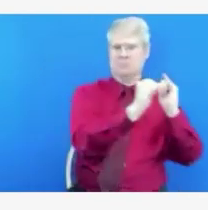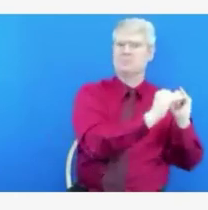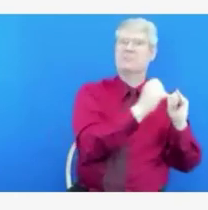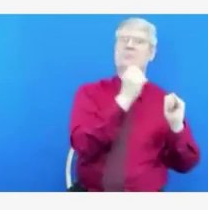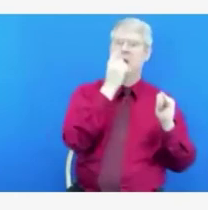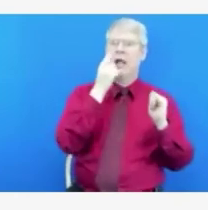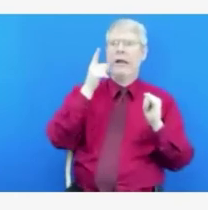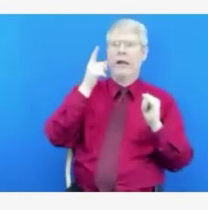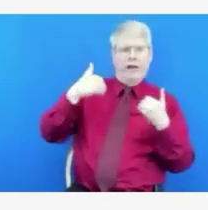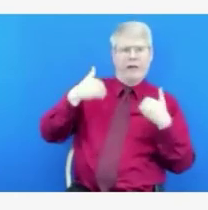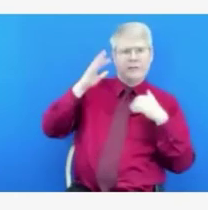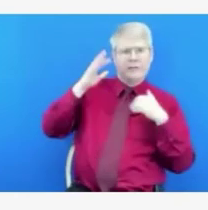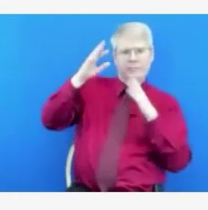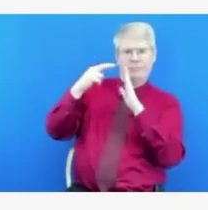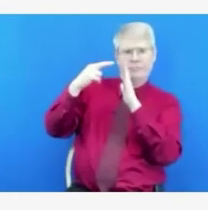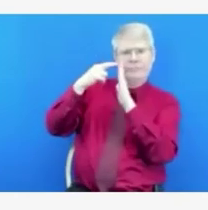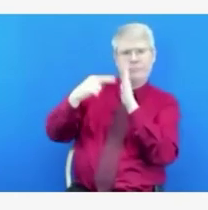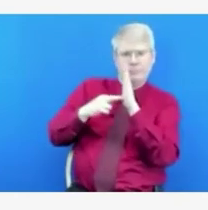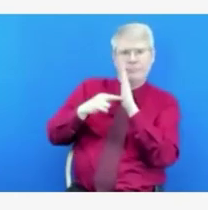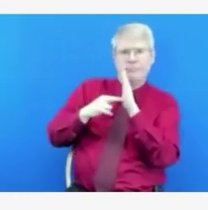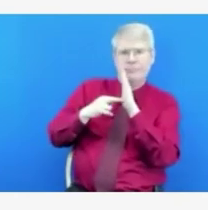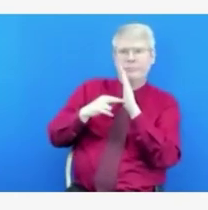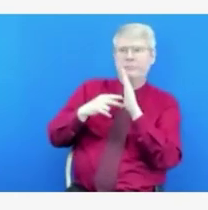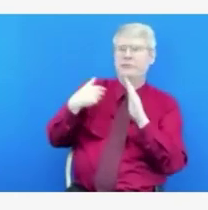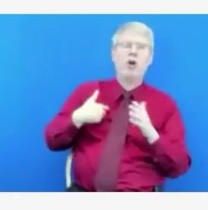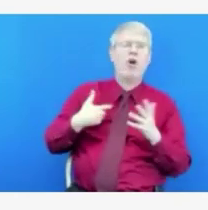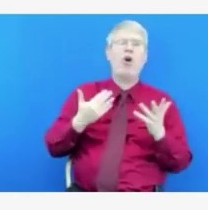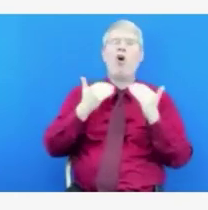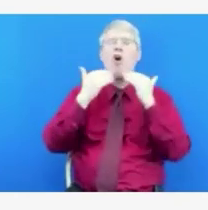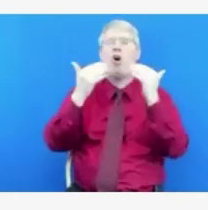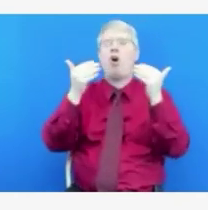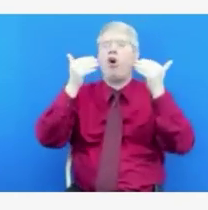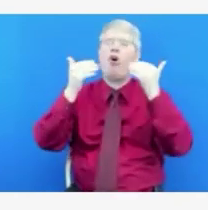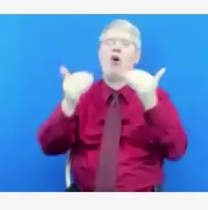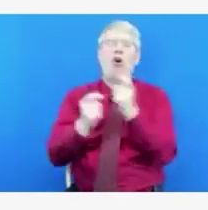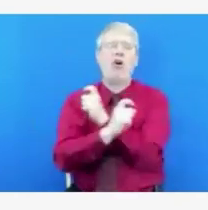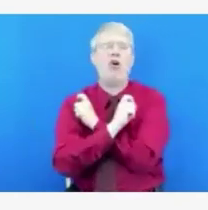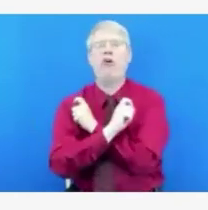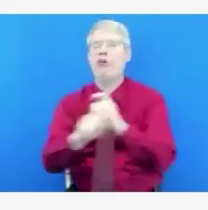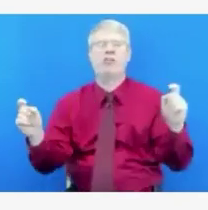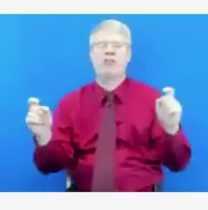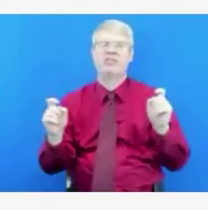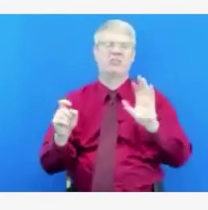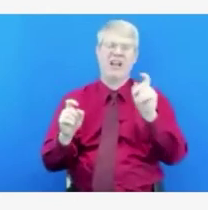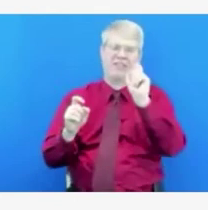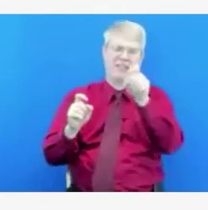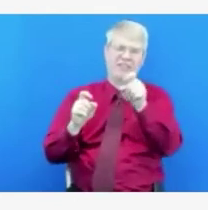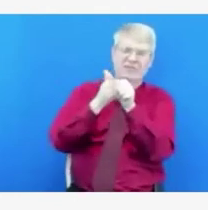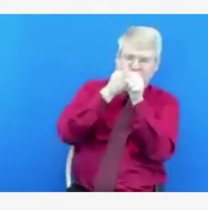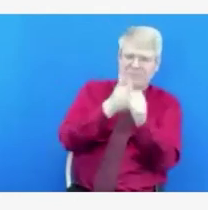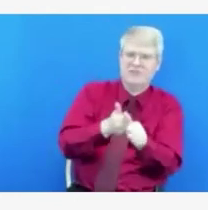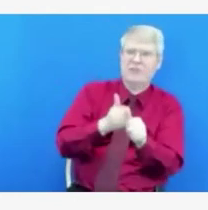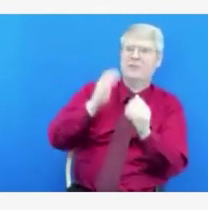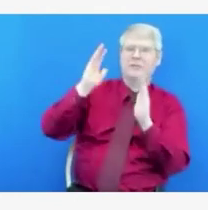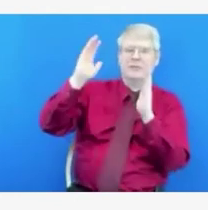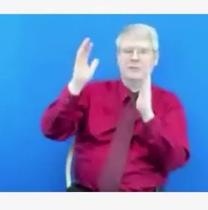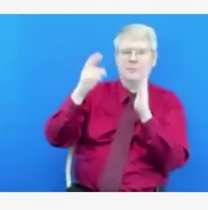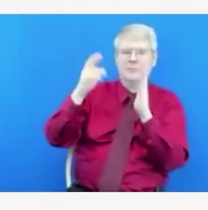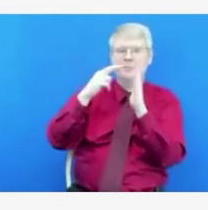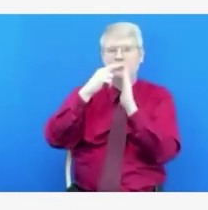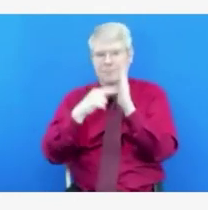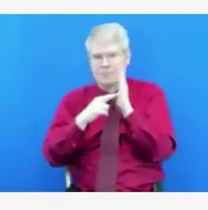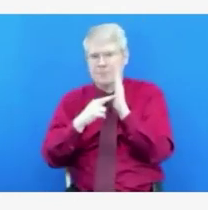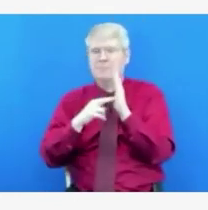about the fact that the federal rules may not allow us to extend them into perpetuity.